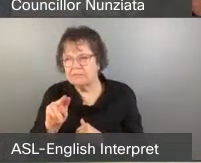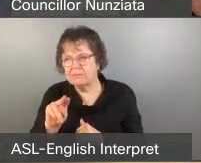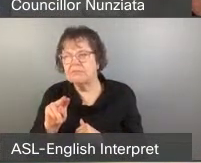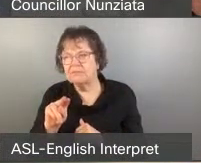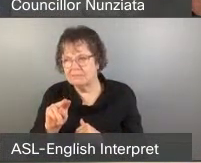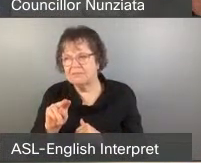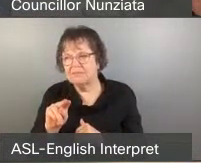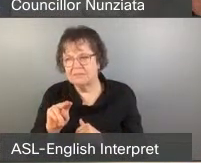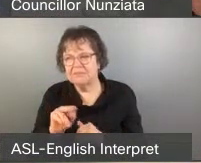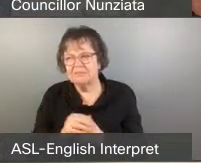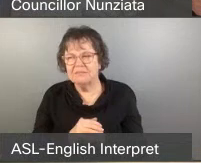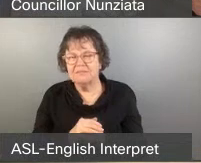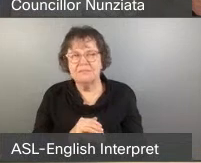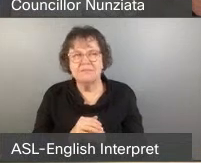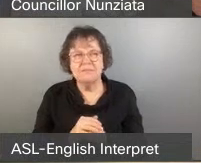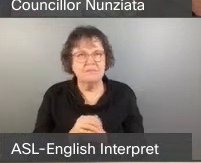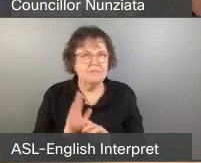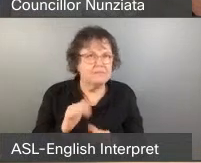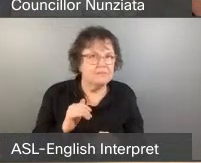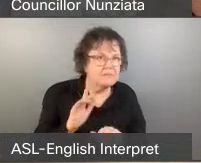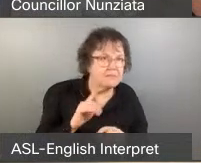Yes, can... We can hear you.